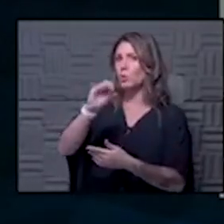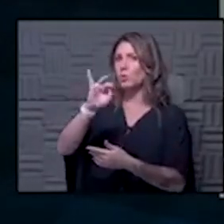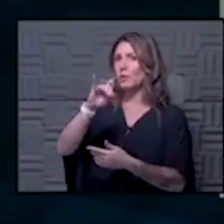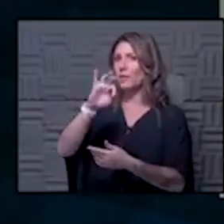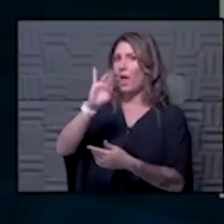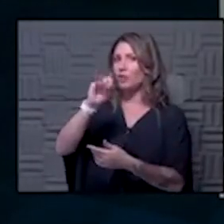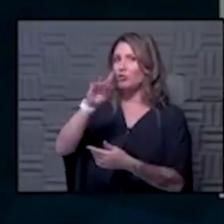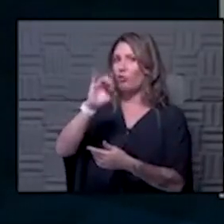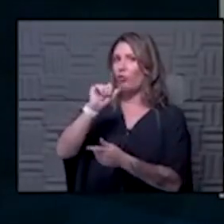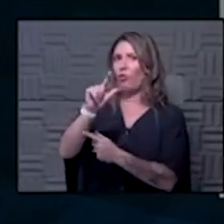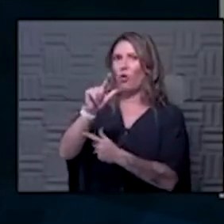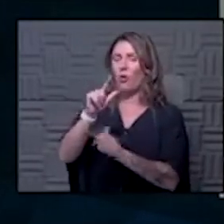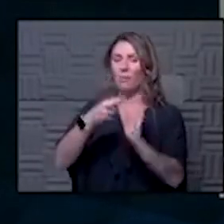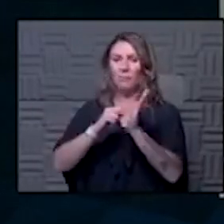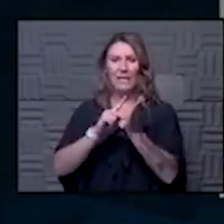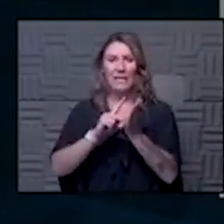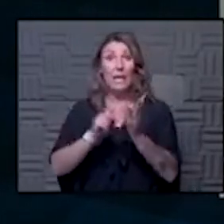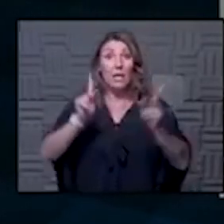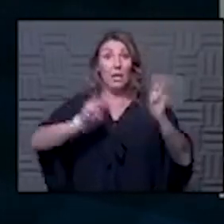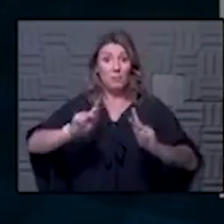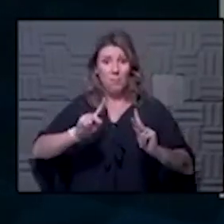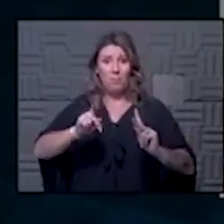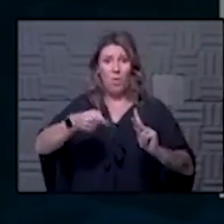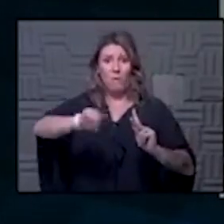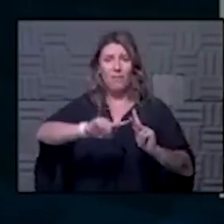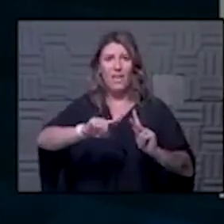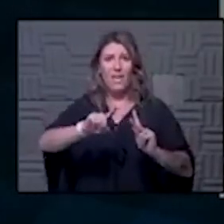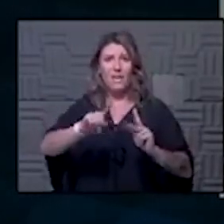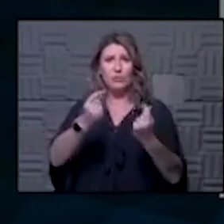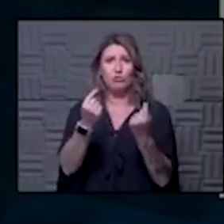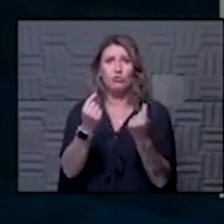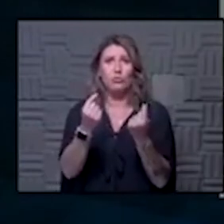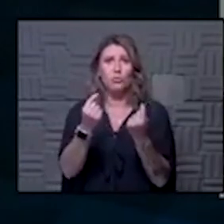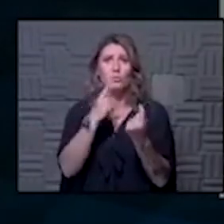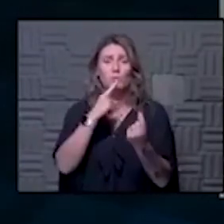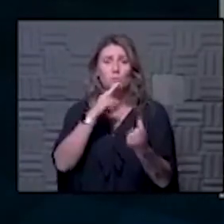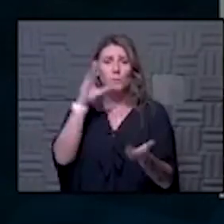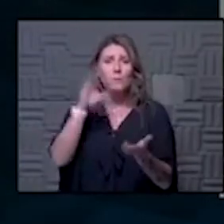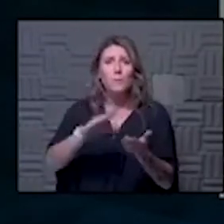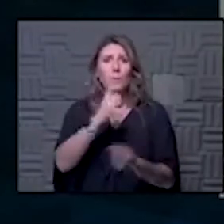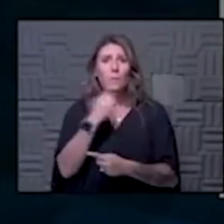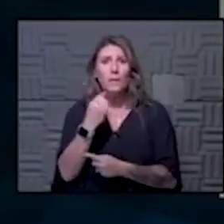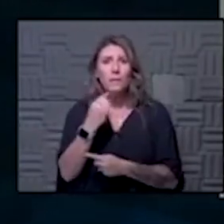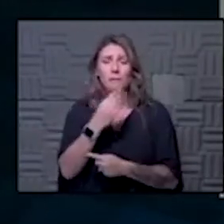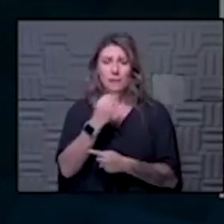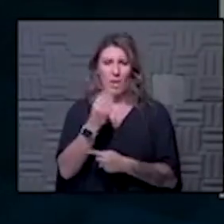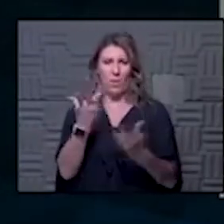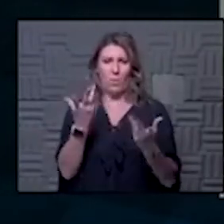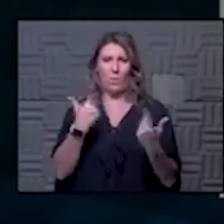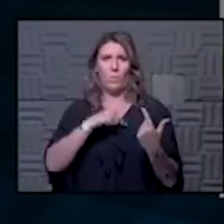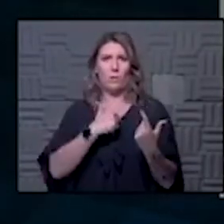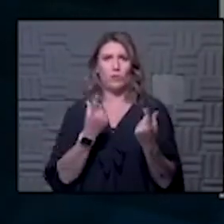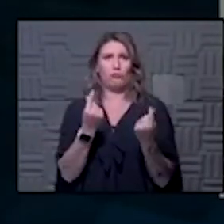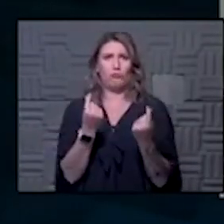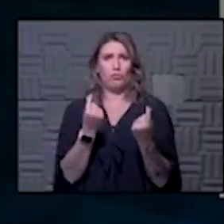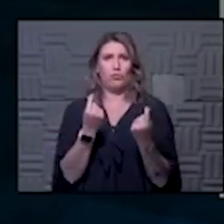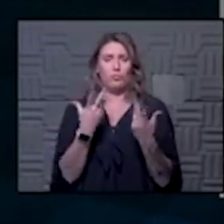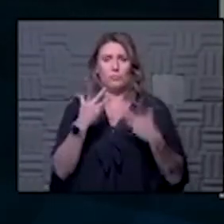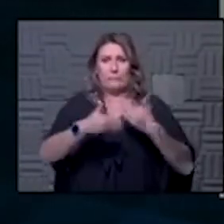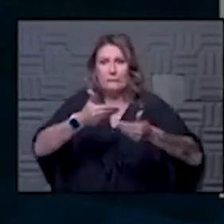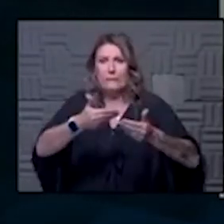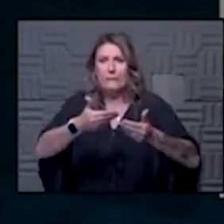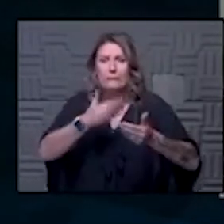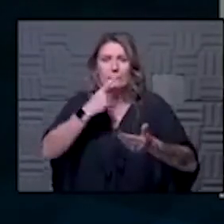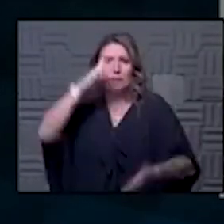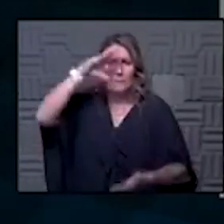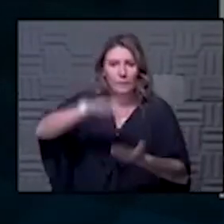people do to mitigate risk what steps did we take in healthcare and what steps did the public take to